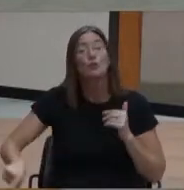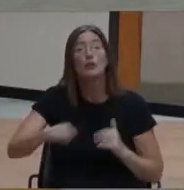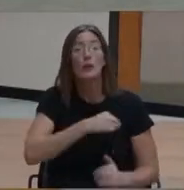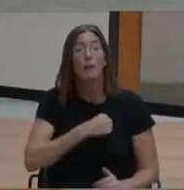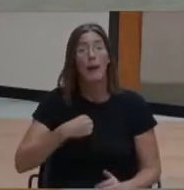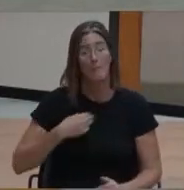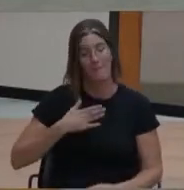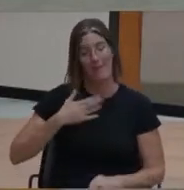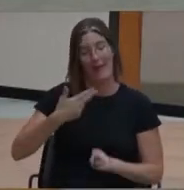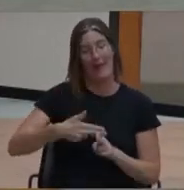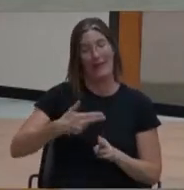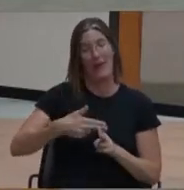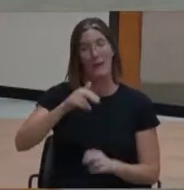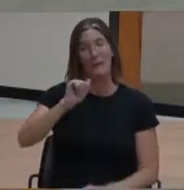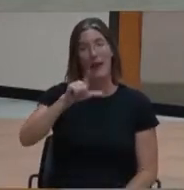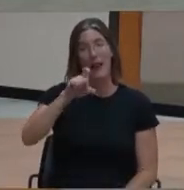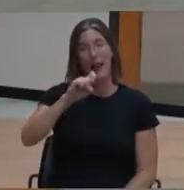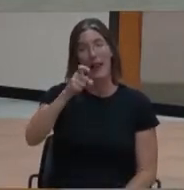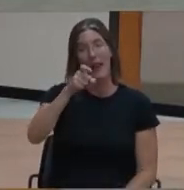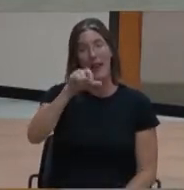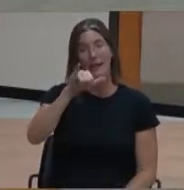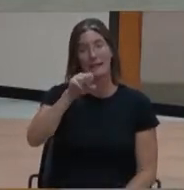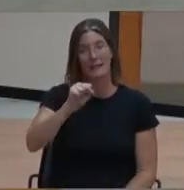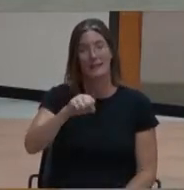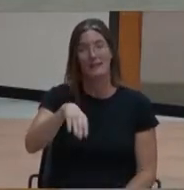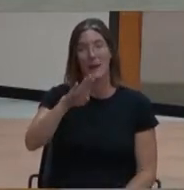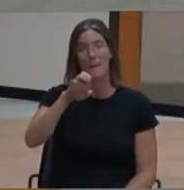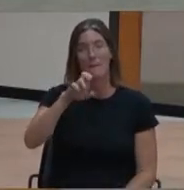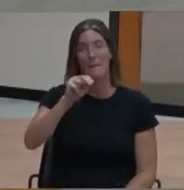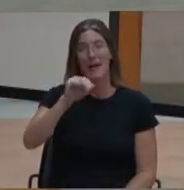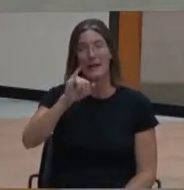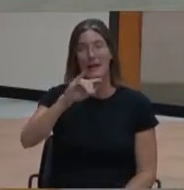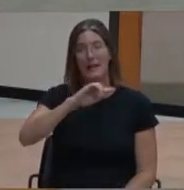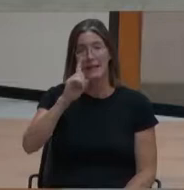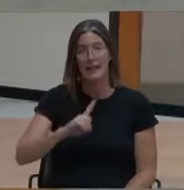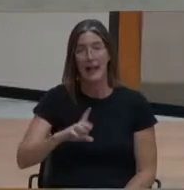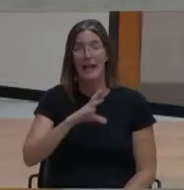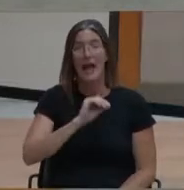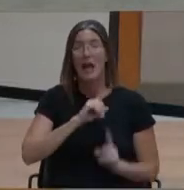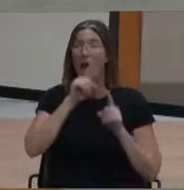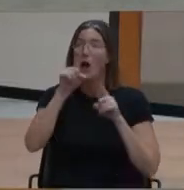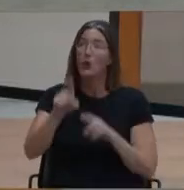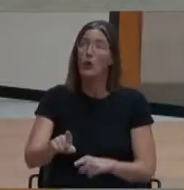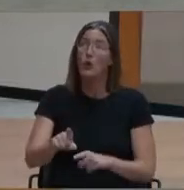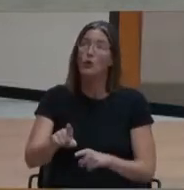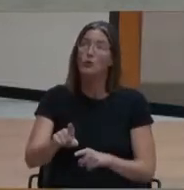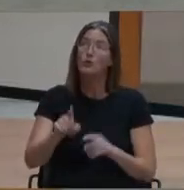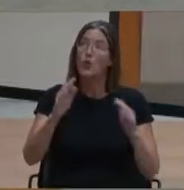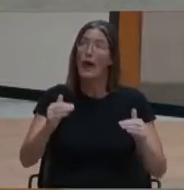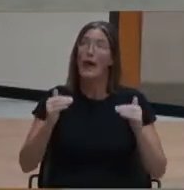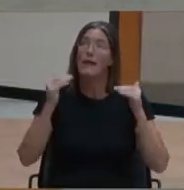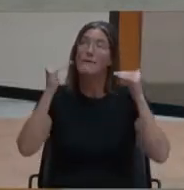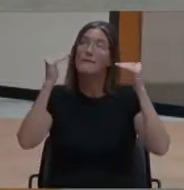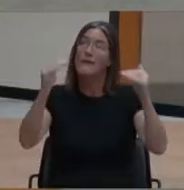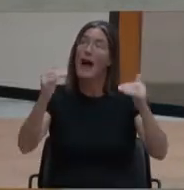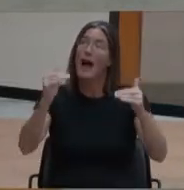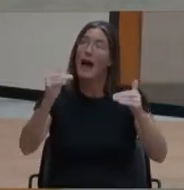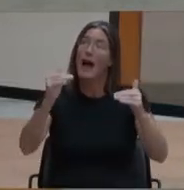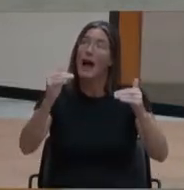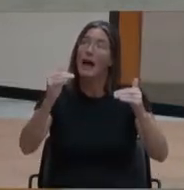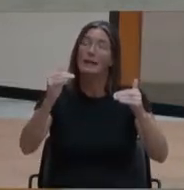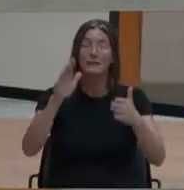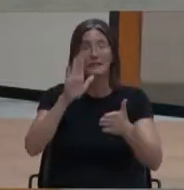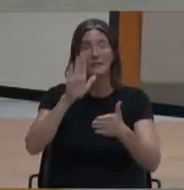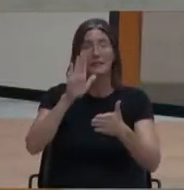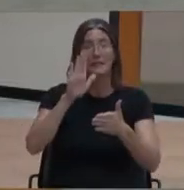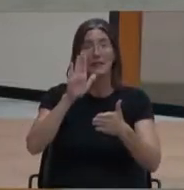name is Alexis Benitez, and I attend Circulos High School at the Vance Learning Academy. As Circulos, all the students have been working very hard.